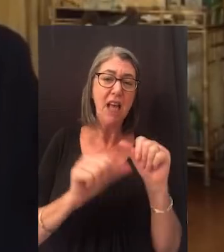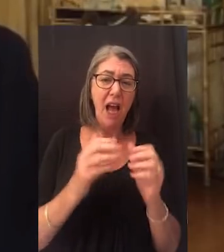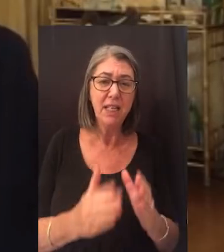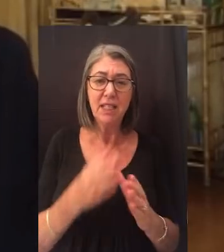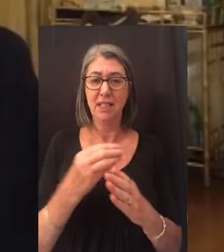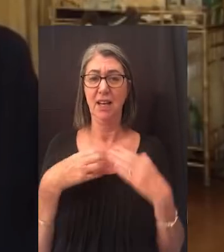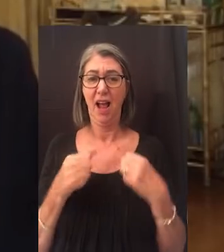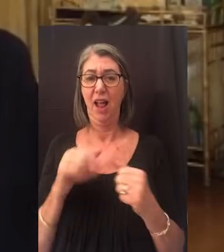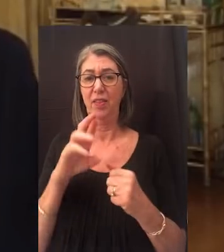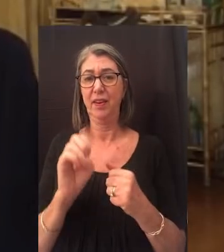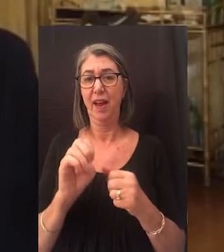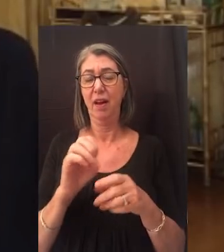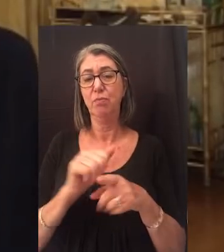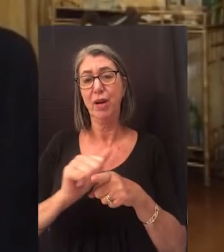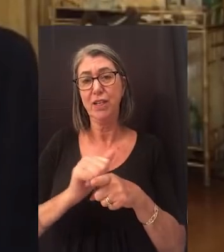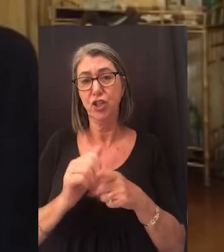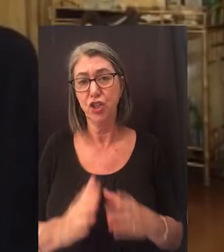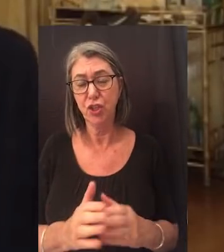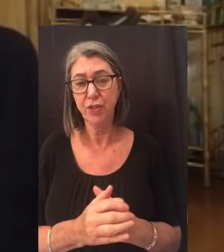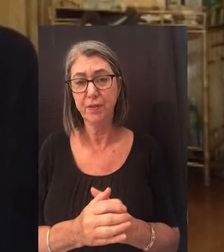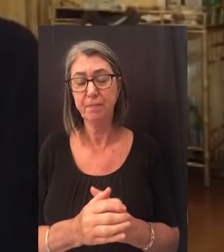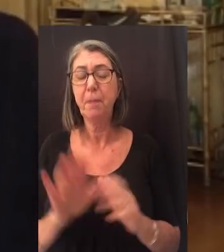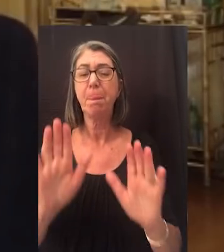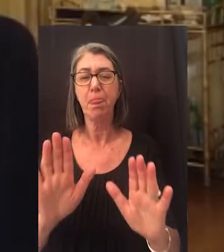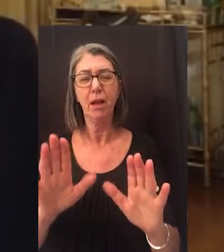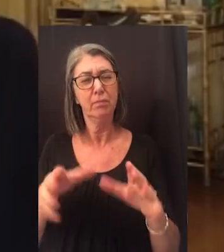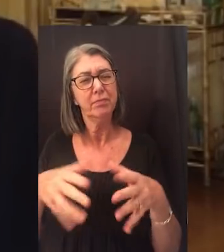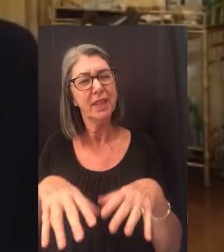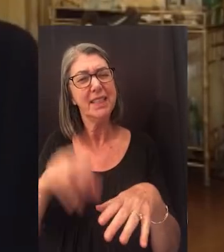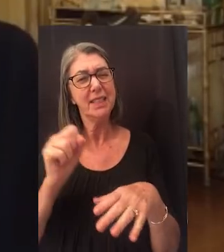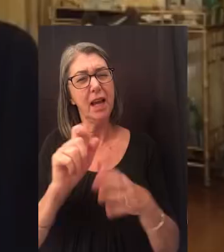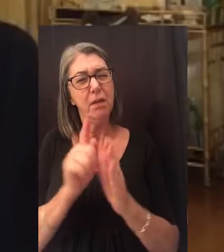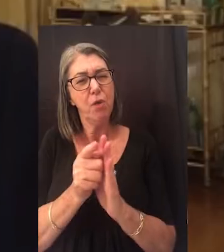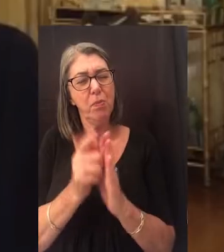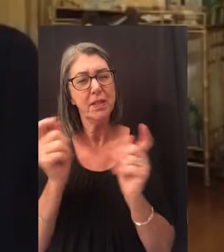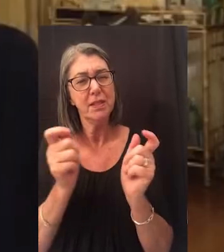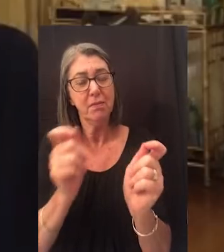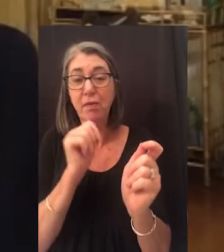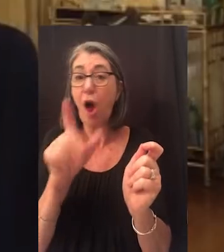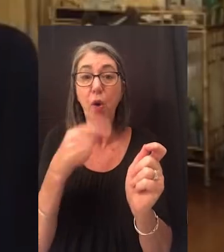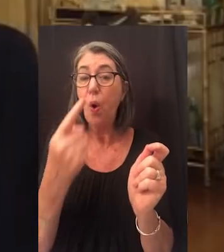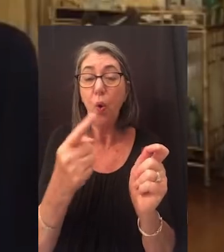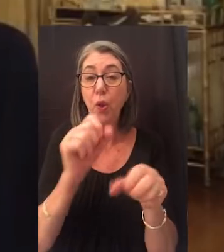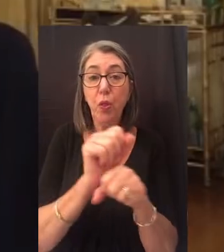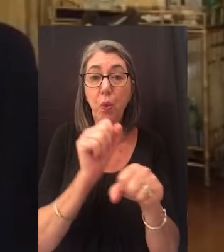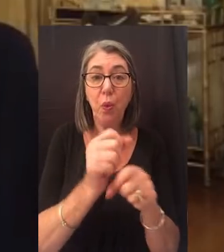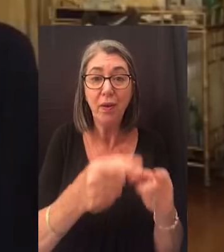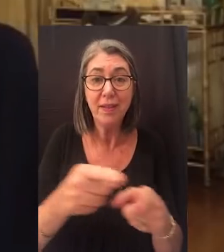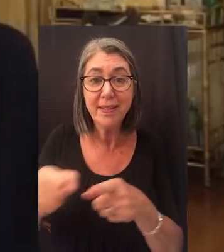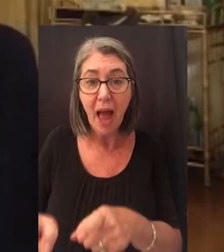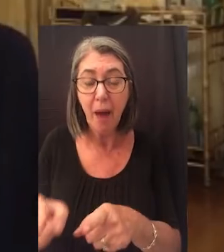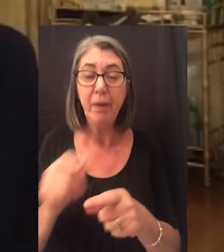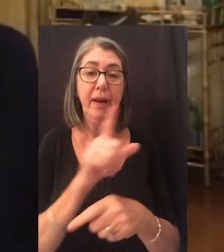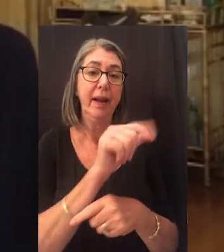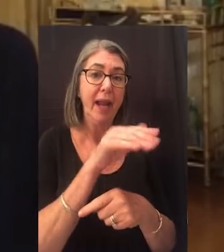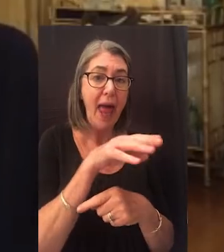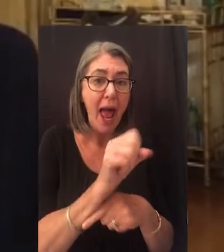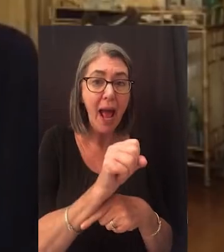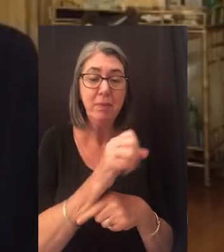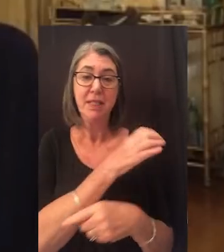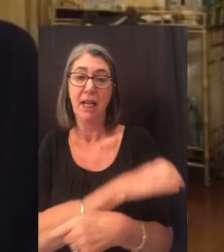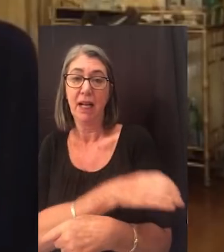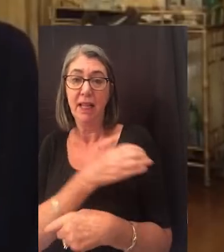and healthcare practitioners. Let's take a moment to celebrate not only the work underway in labs,